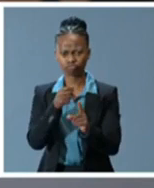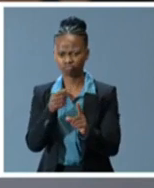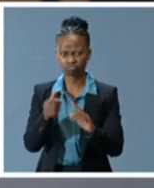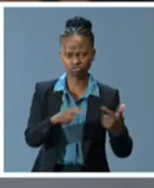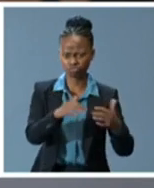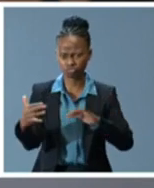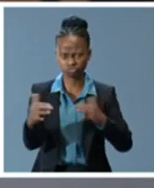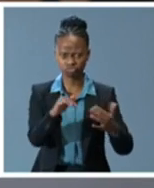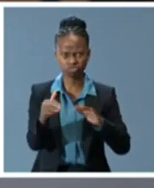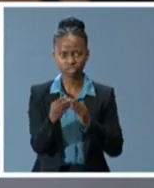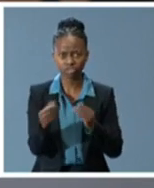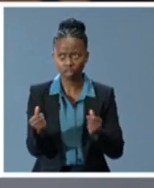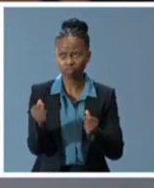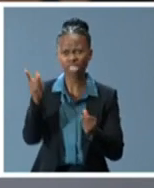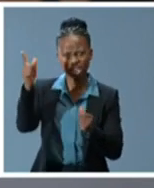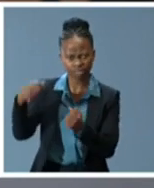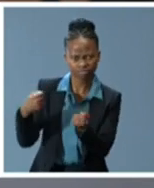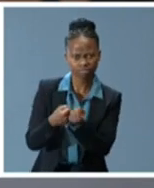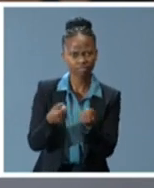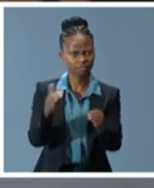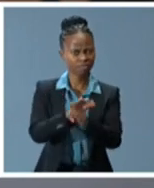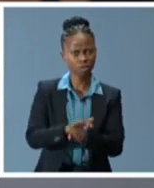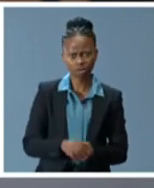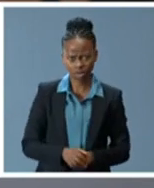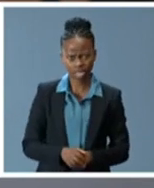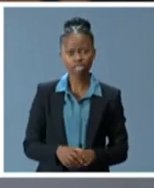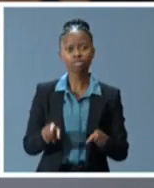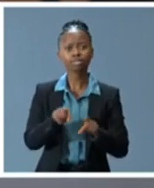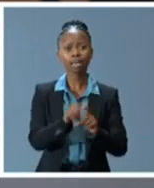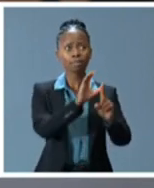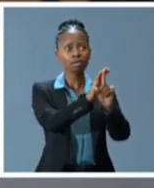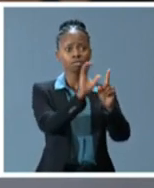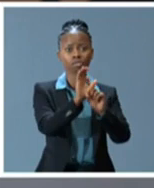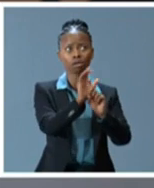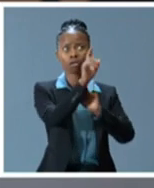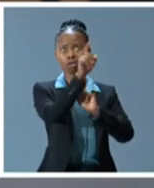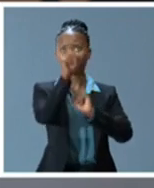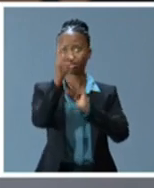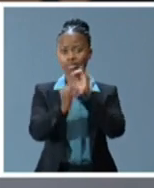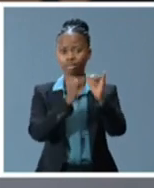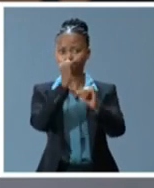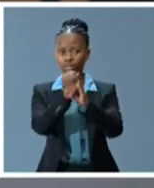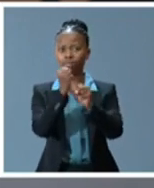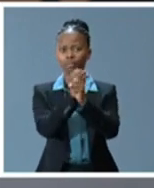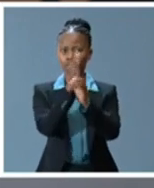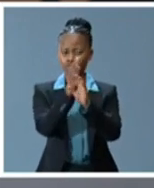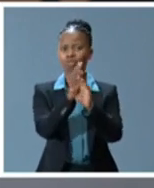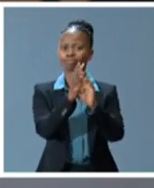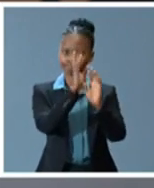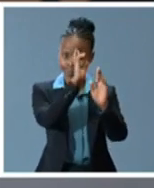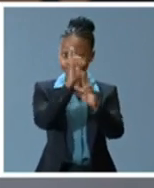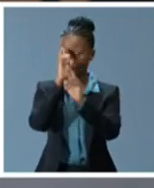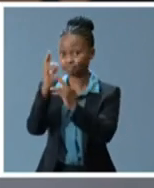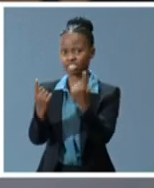to building cultures of international cooperation. We are